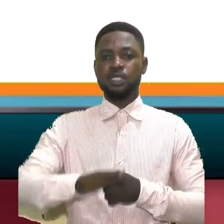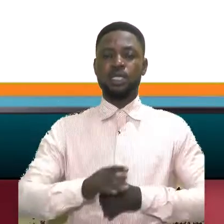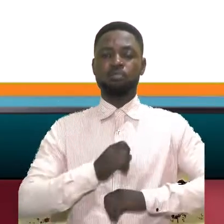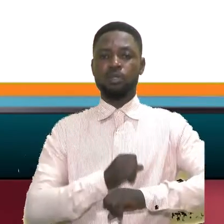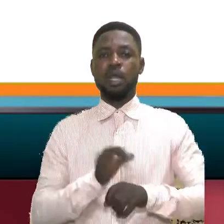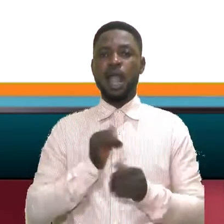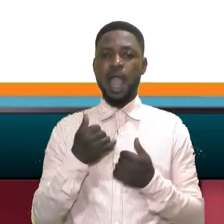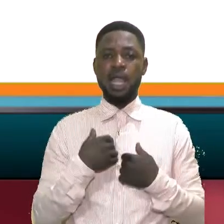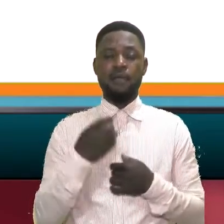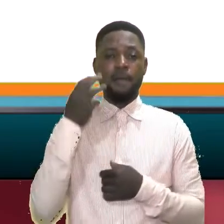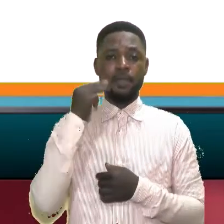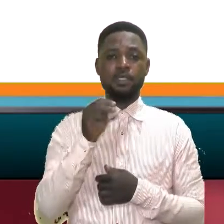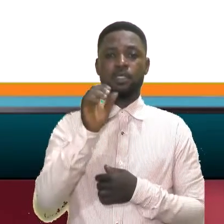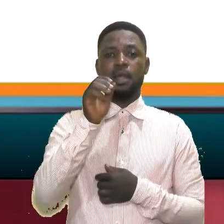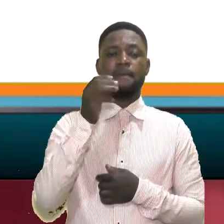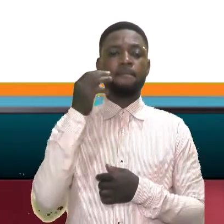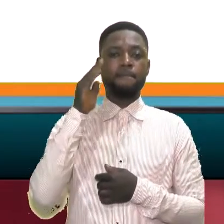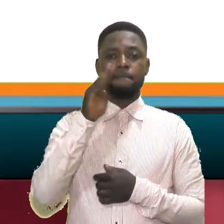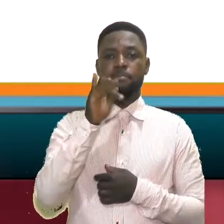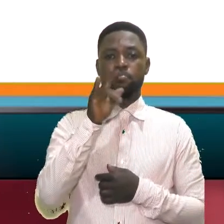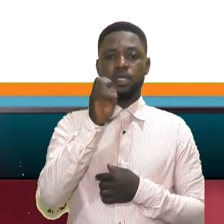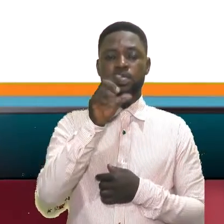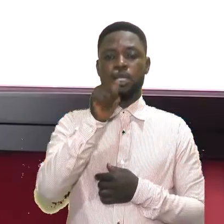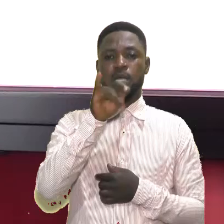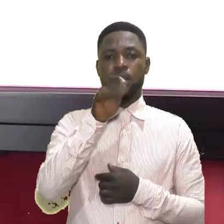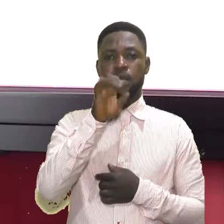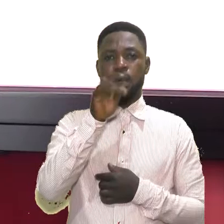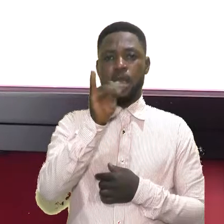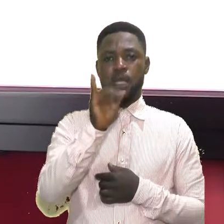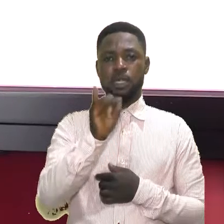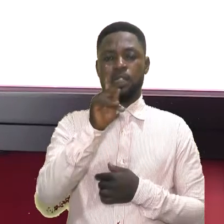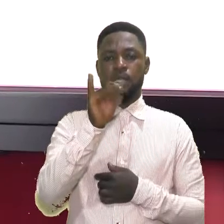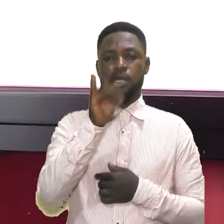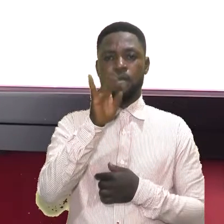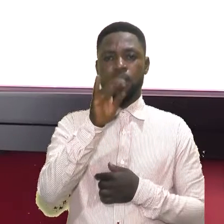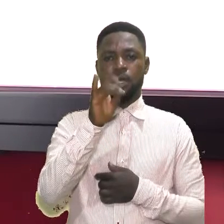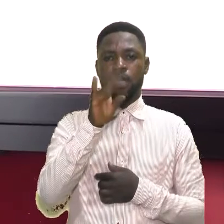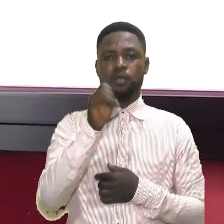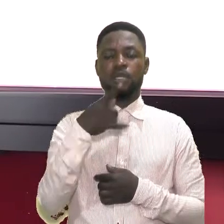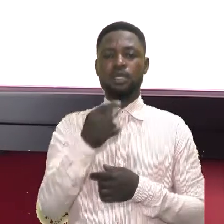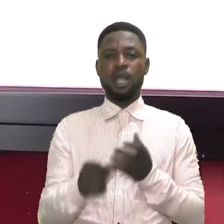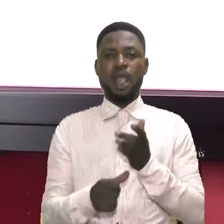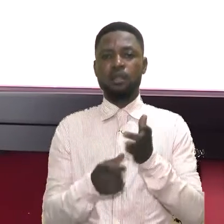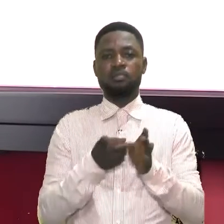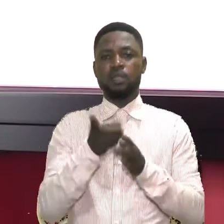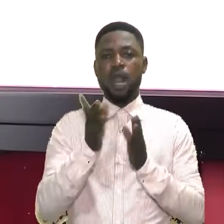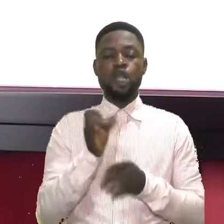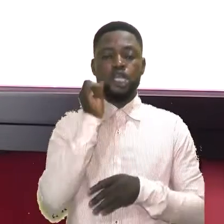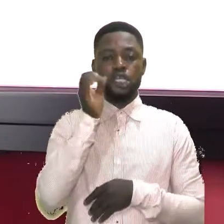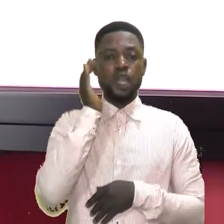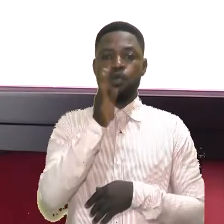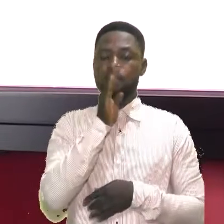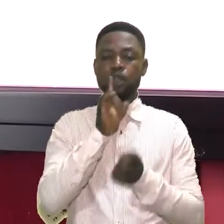With me today, I have Mrs. BC Ajayikayode. She's the Assistant Director of Checheyaya Foundation Child Advocacy Centre.